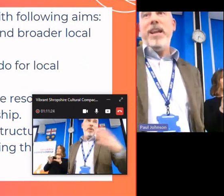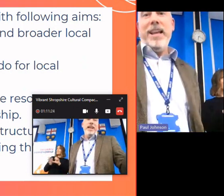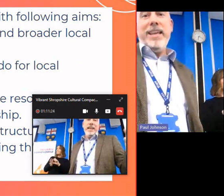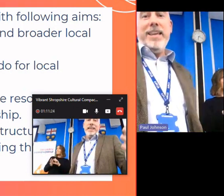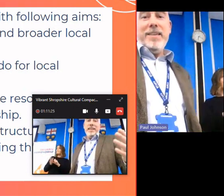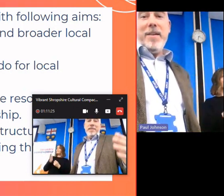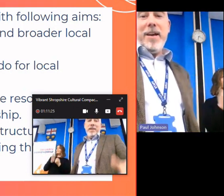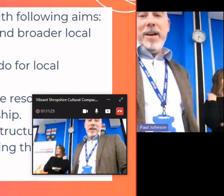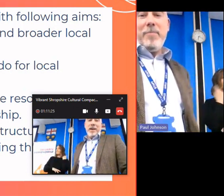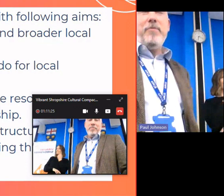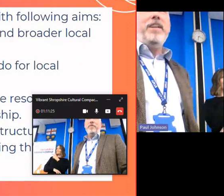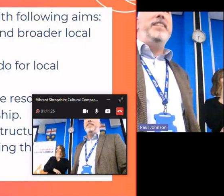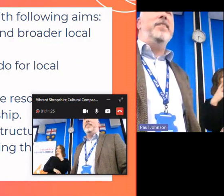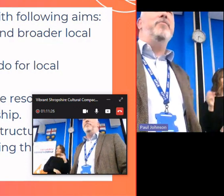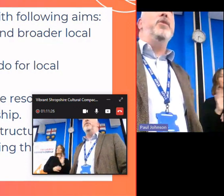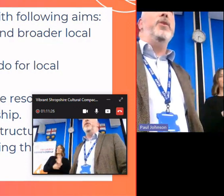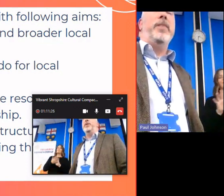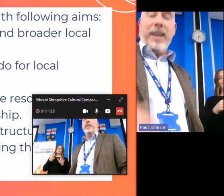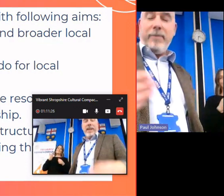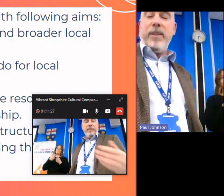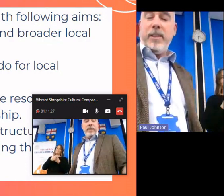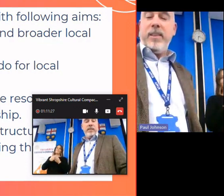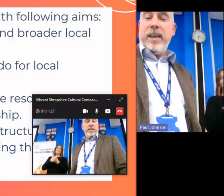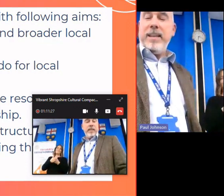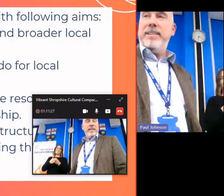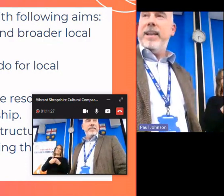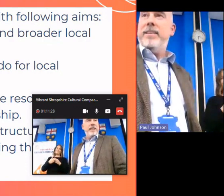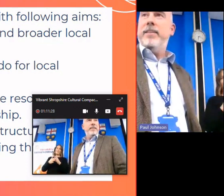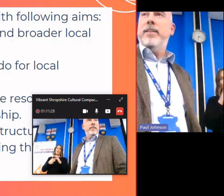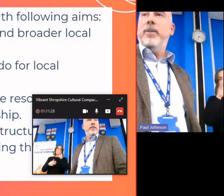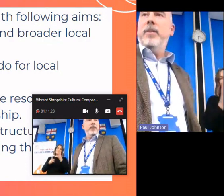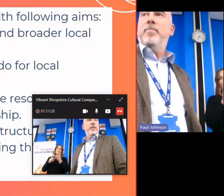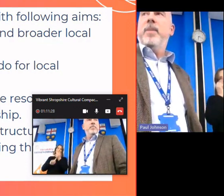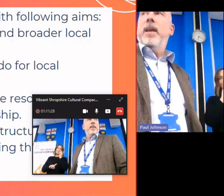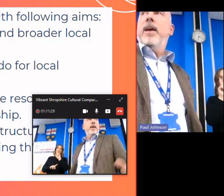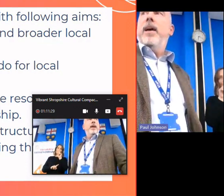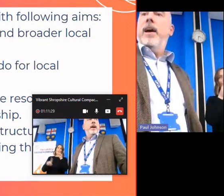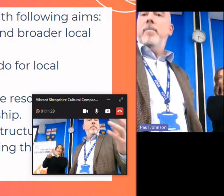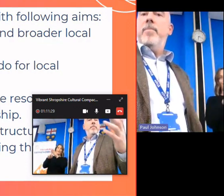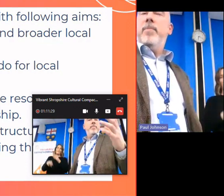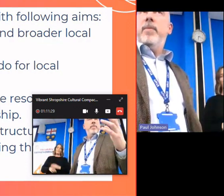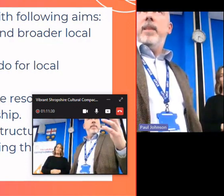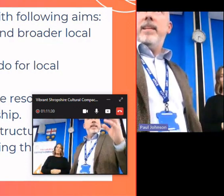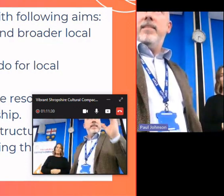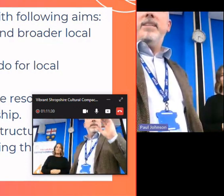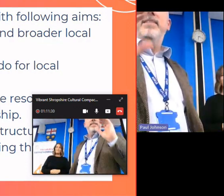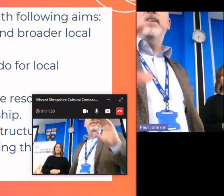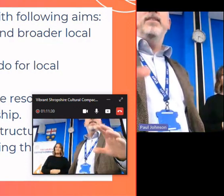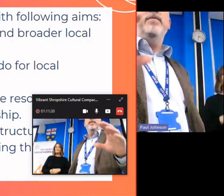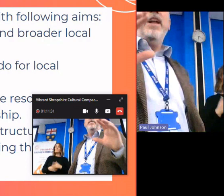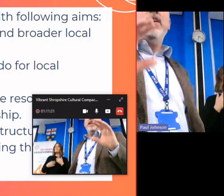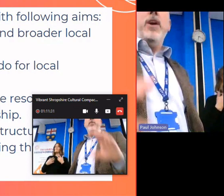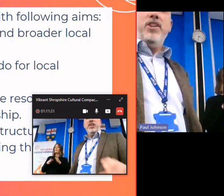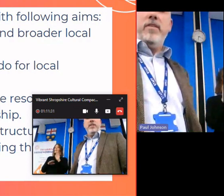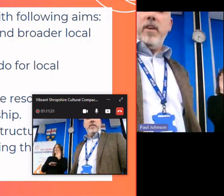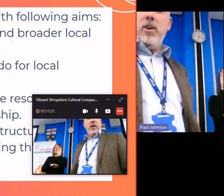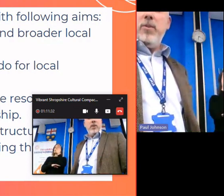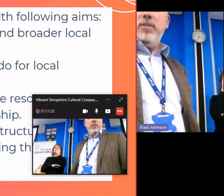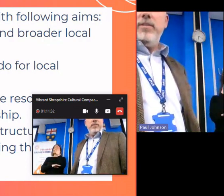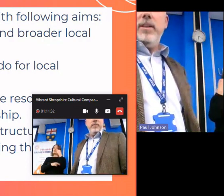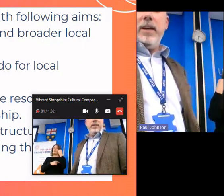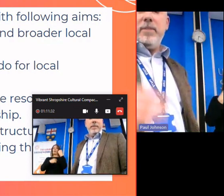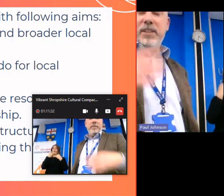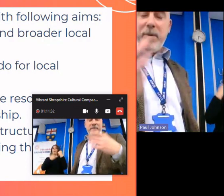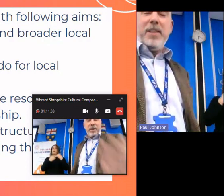really prevented them from doing i think everything that they intended to do um they did some external evaluation